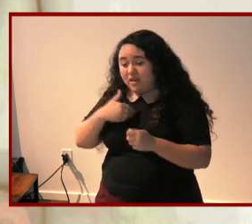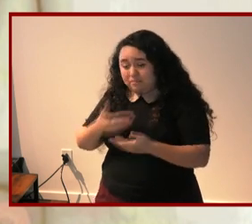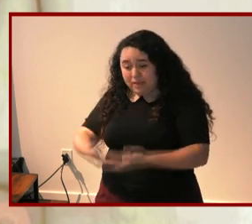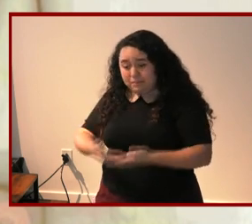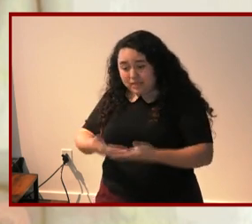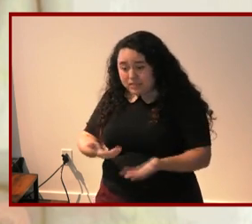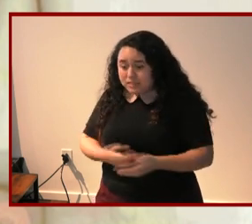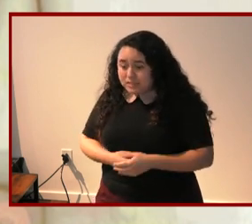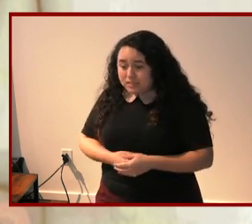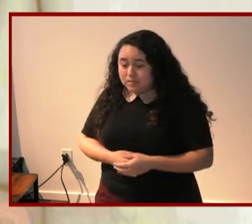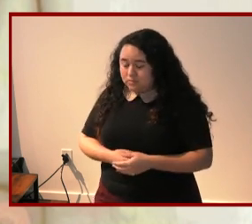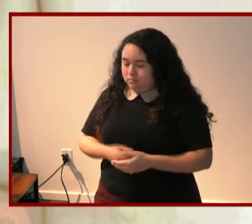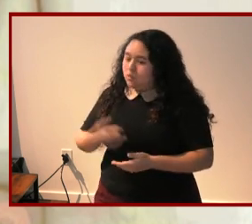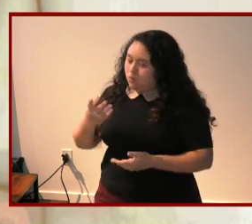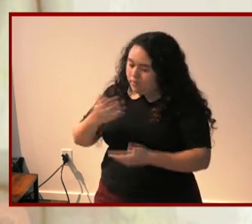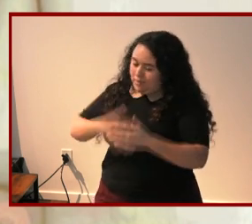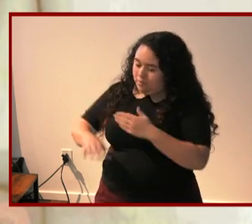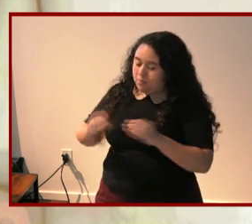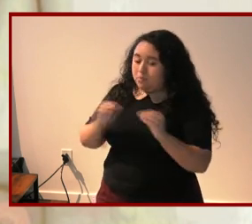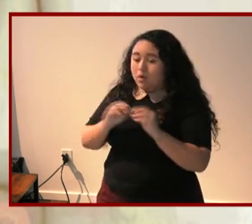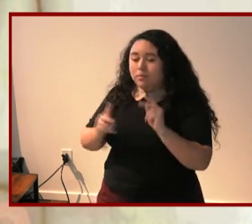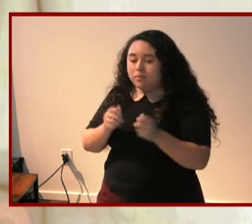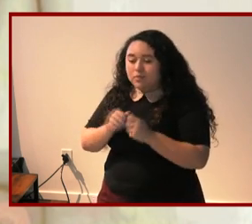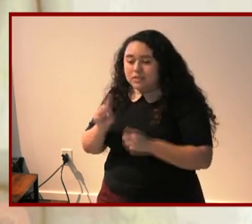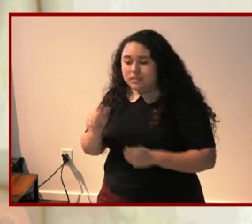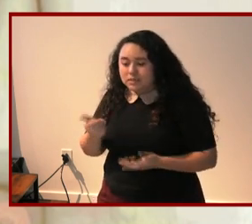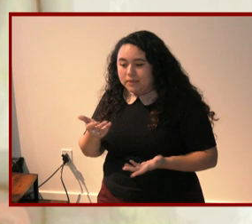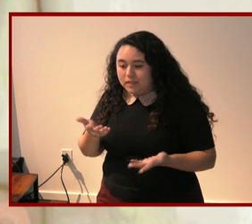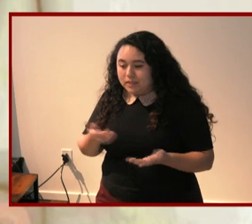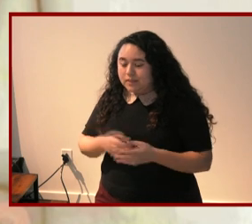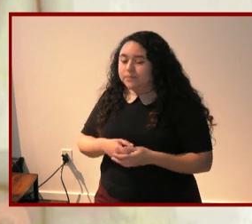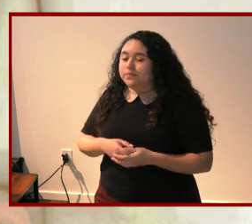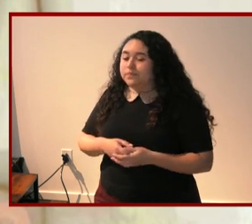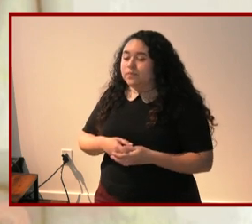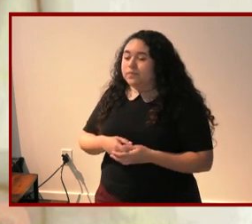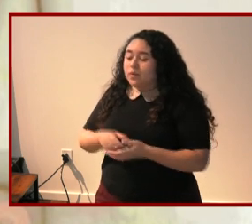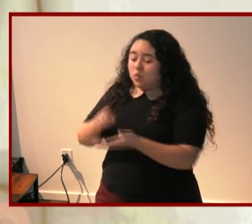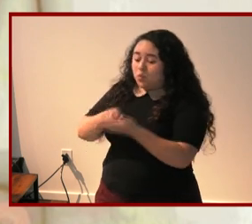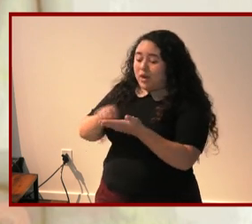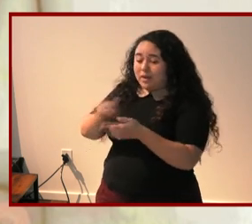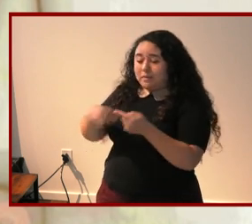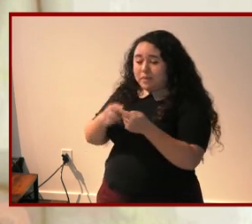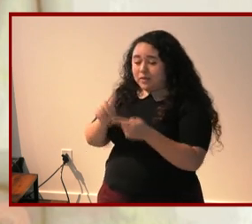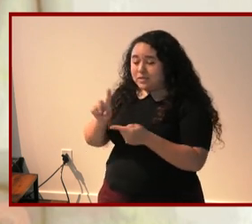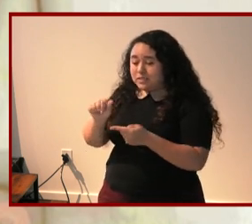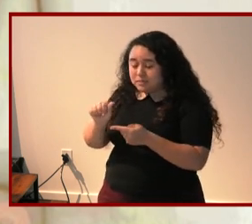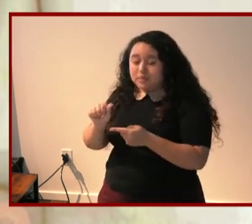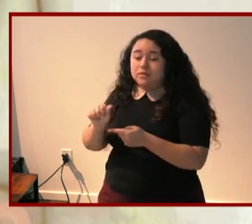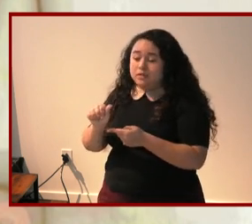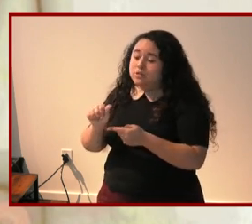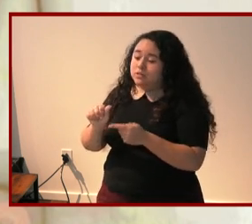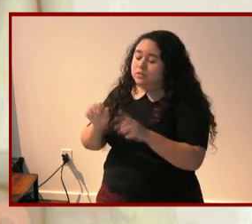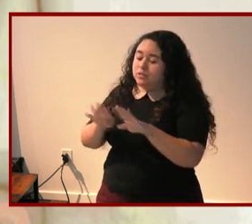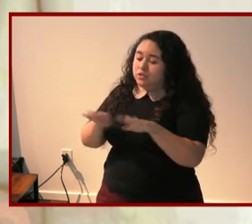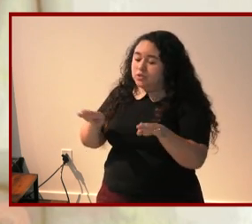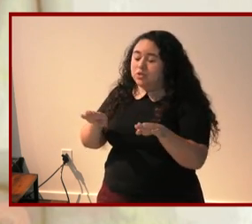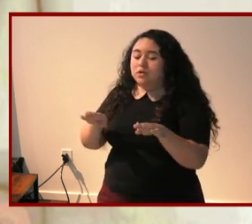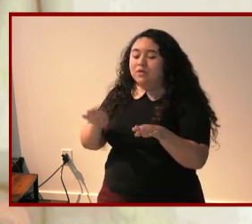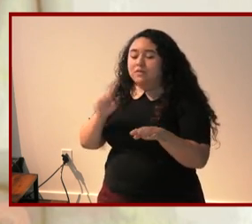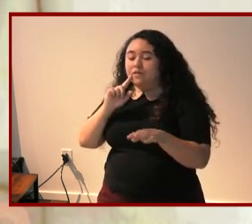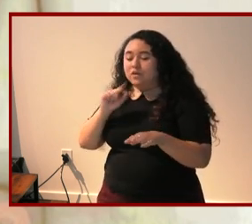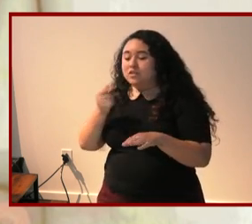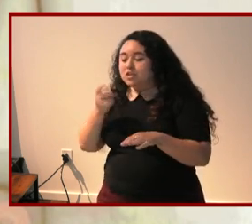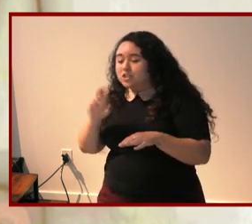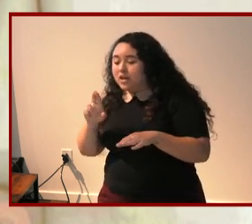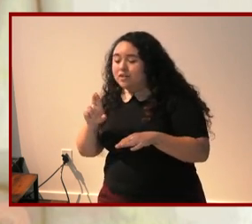lest they create more people with disabilities but writing disabled children into gender and sexual normativity doesn't